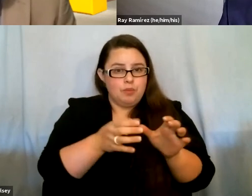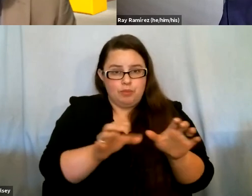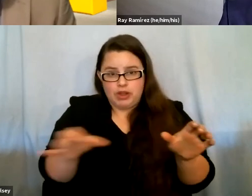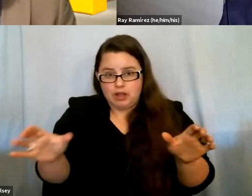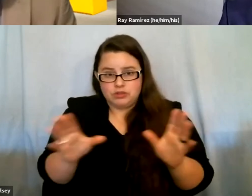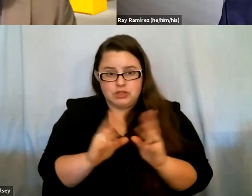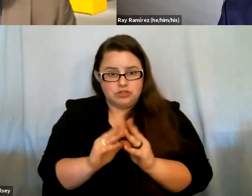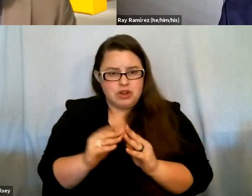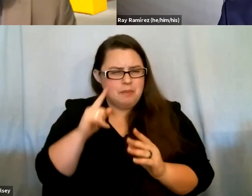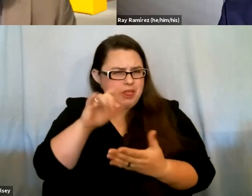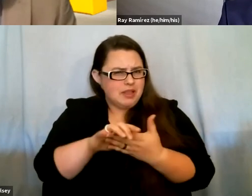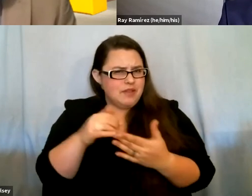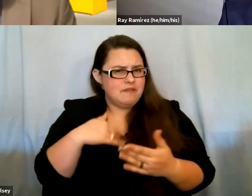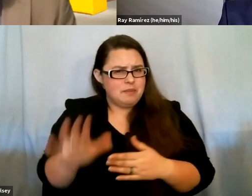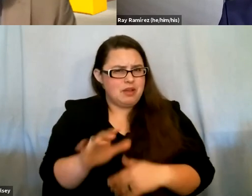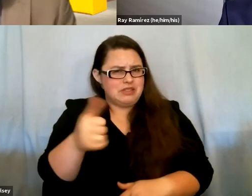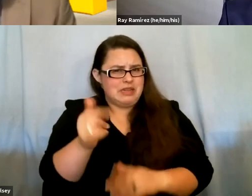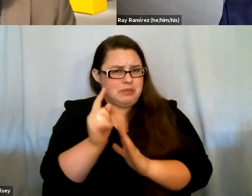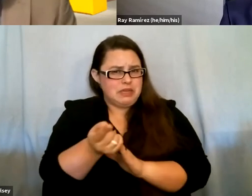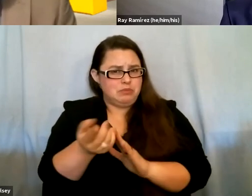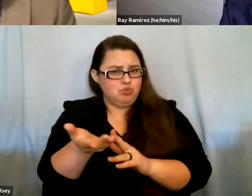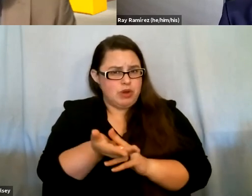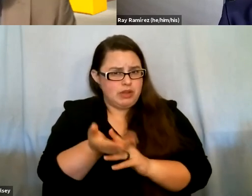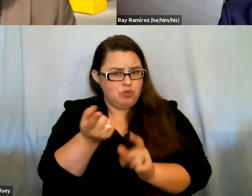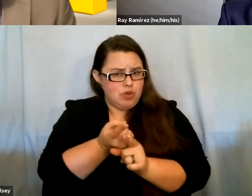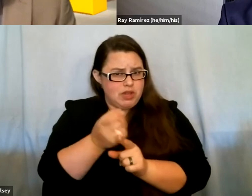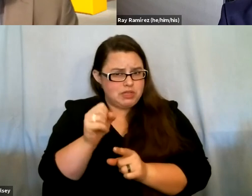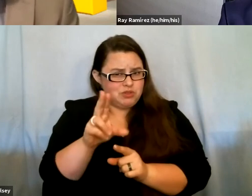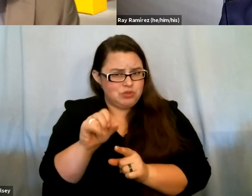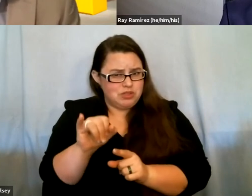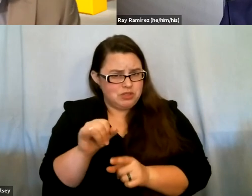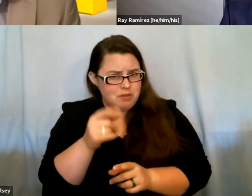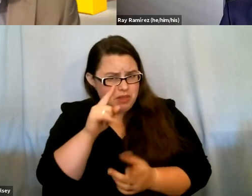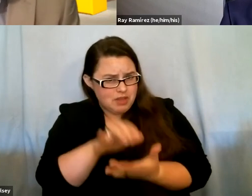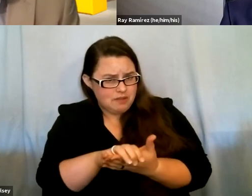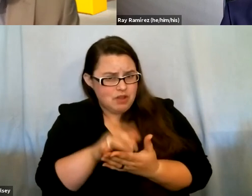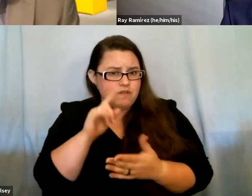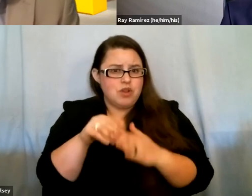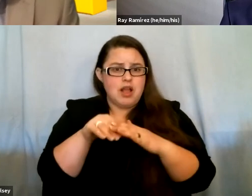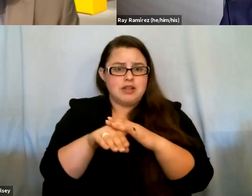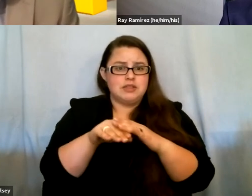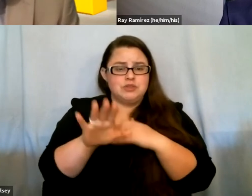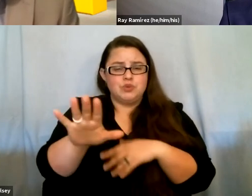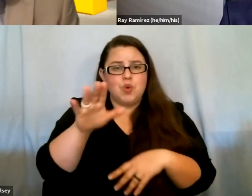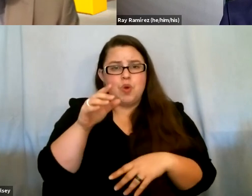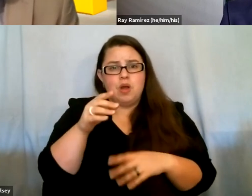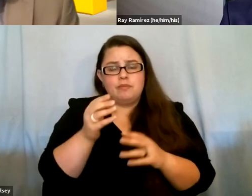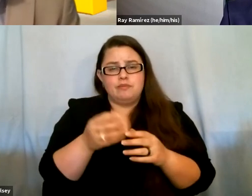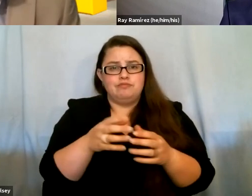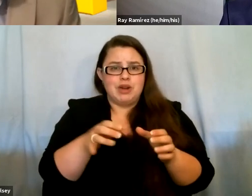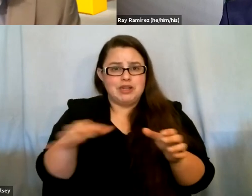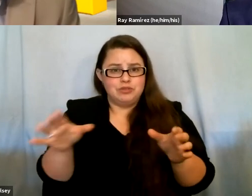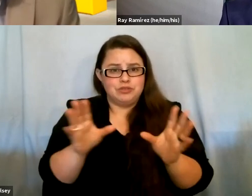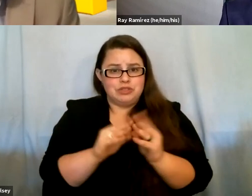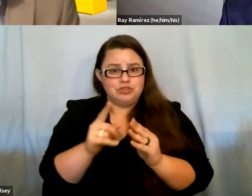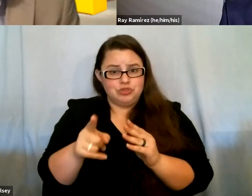I believe you have about a 10-minute break, right, Susie, I believe? And to access your breakout sessions that you either registered